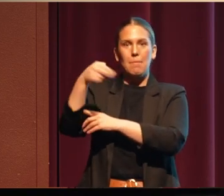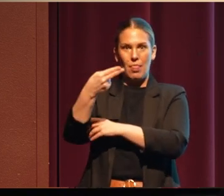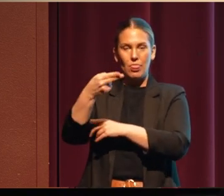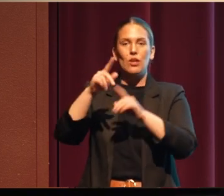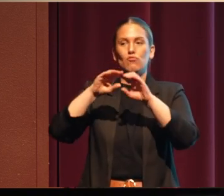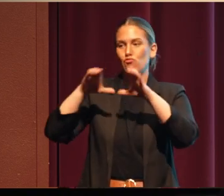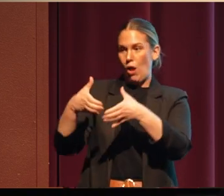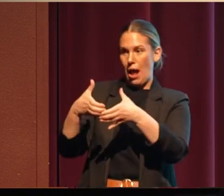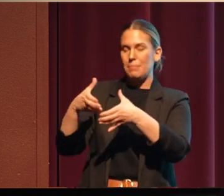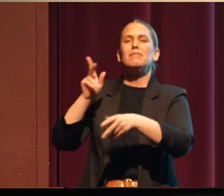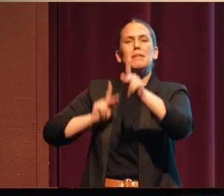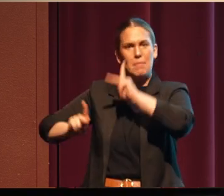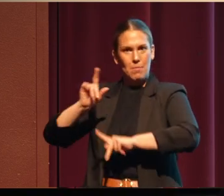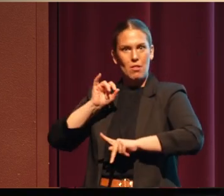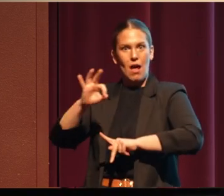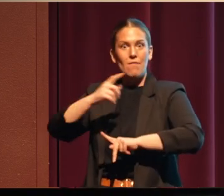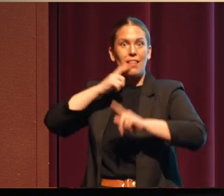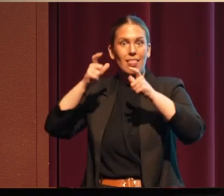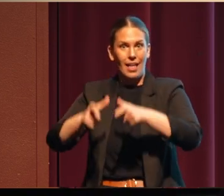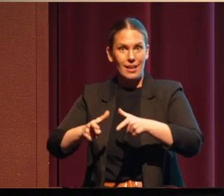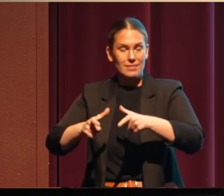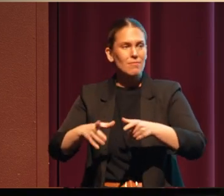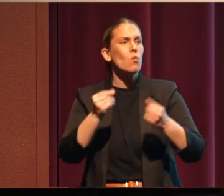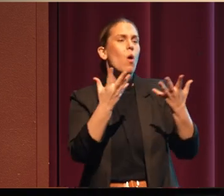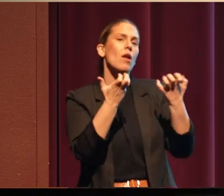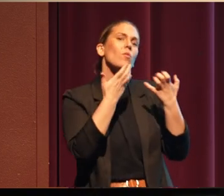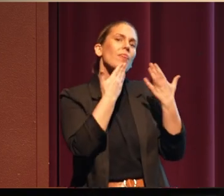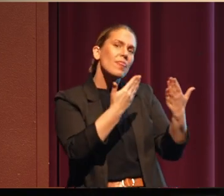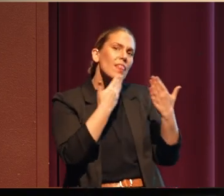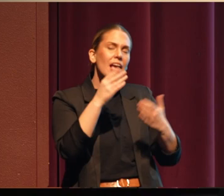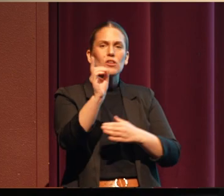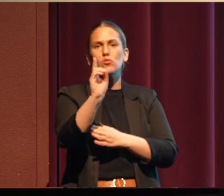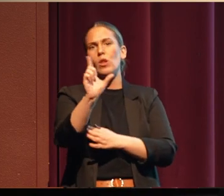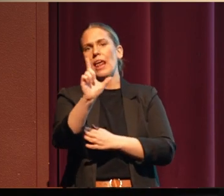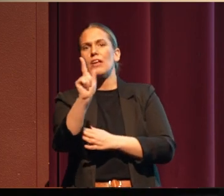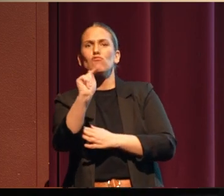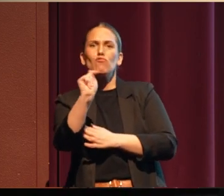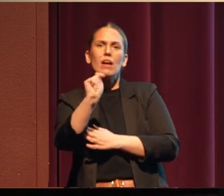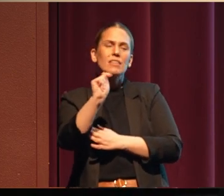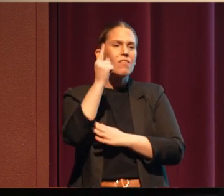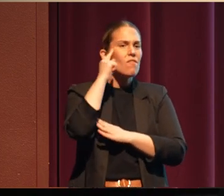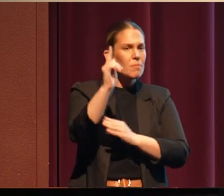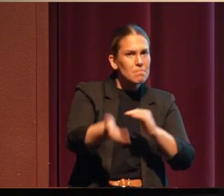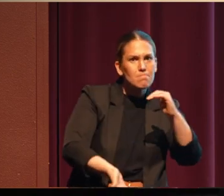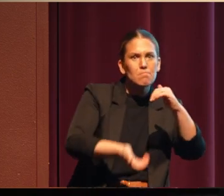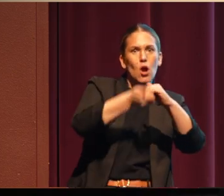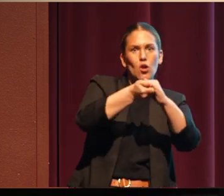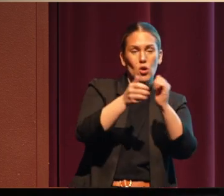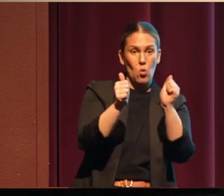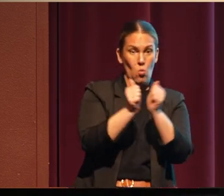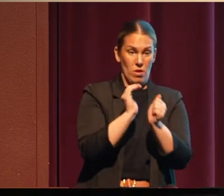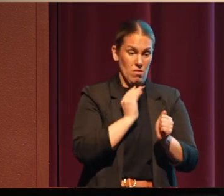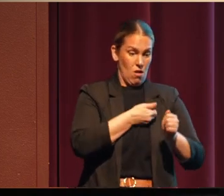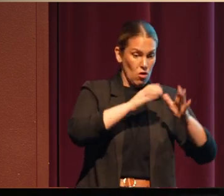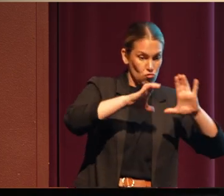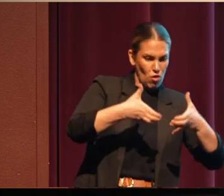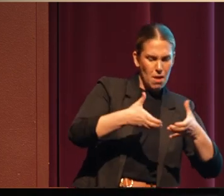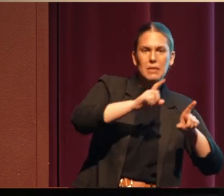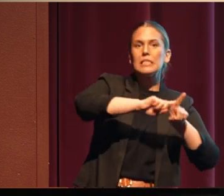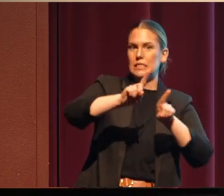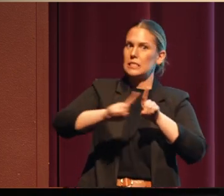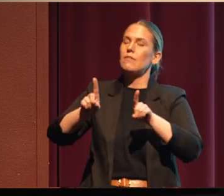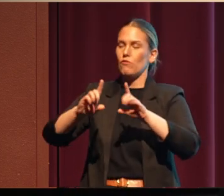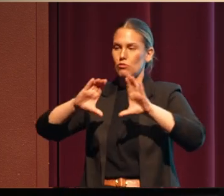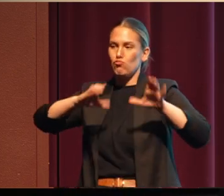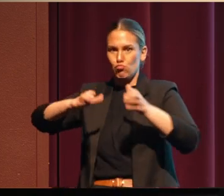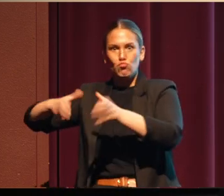want to take this opportunity to thank the Deschutes Land Trust for being a partner with the Klamath Tribes and other tribal nations. And I want to